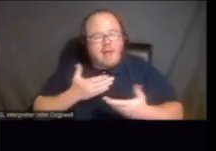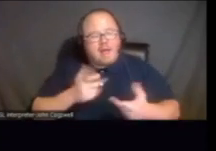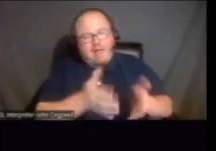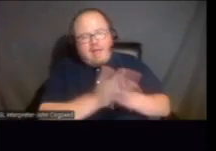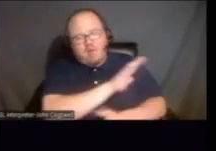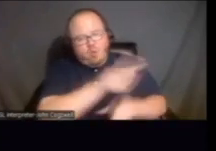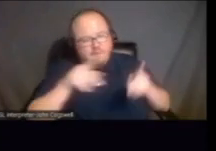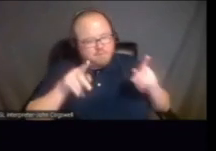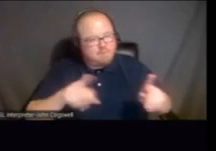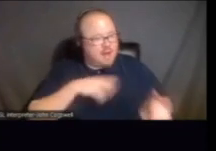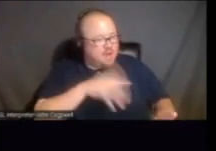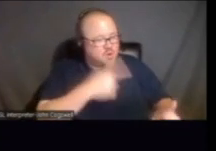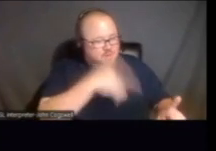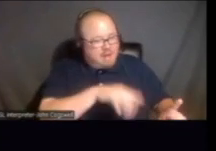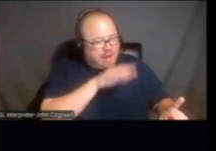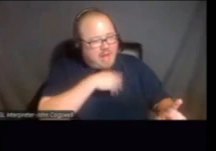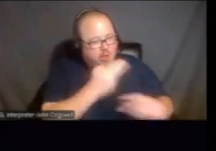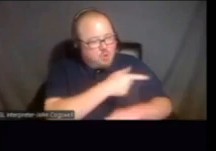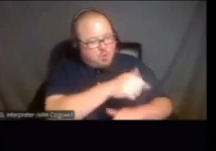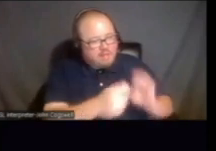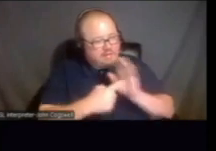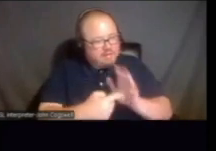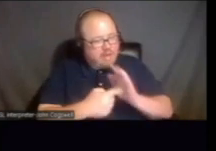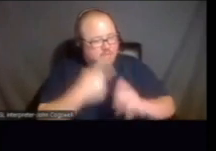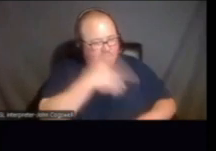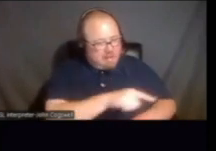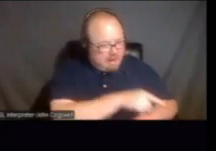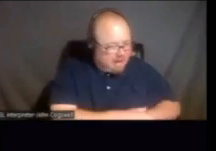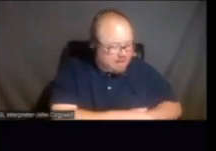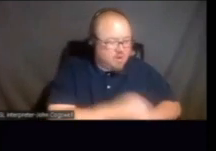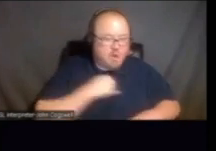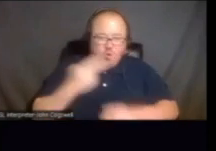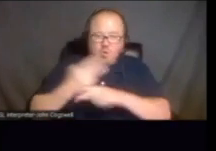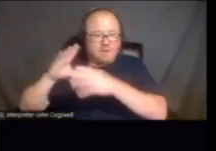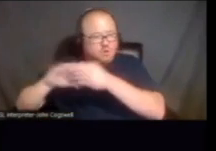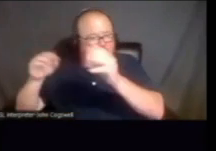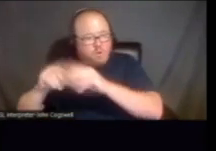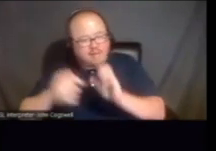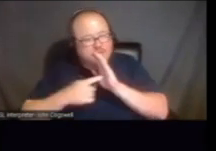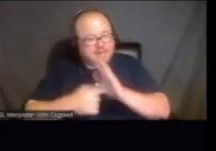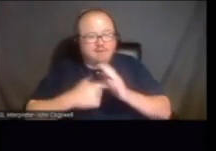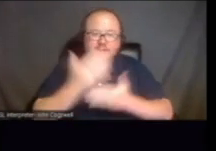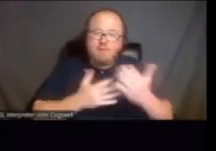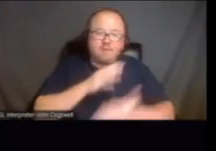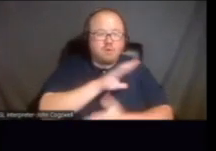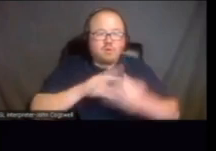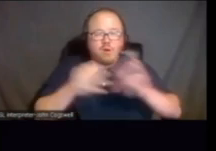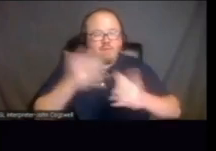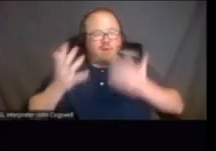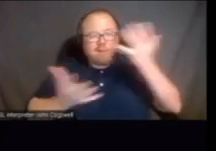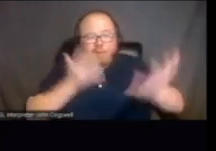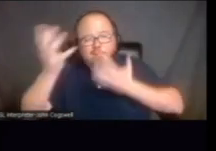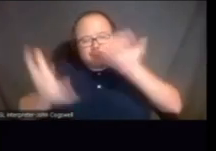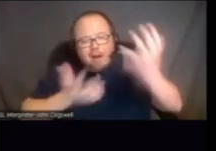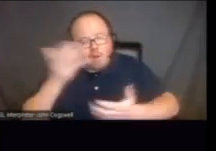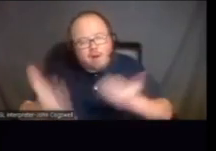and I ask my kids, can I use you as an example? Or can I use this story as an example? Cause sometimes some stories might be embarrassing. So I